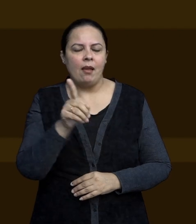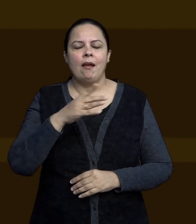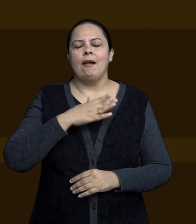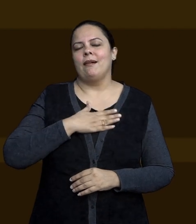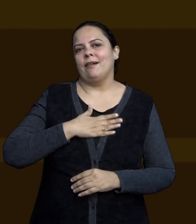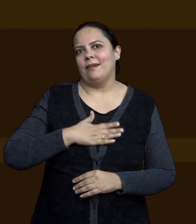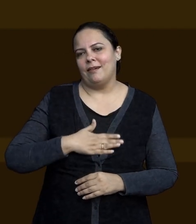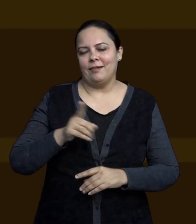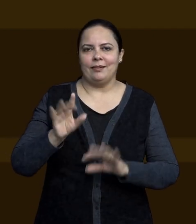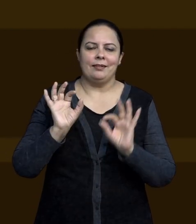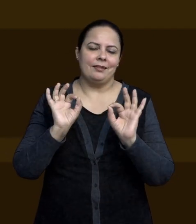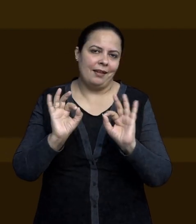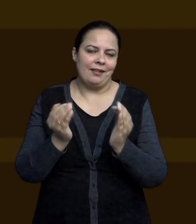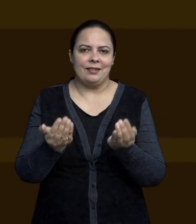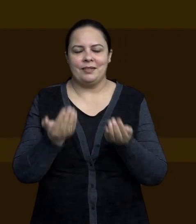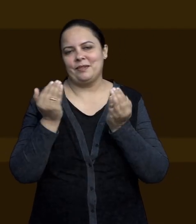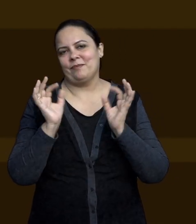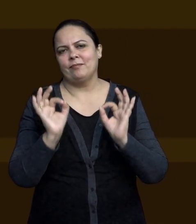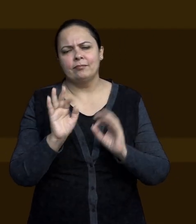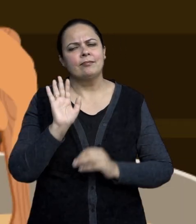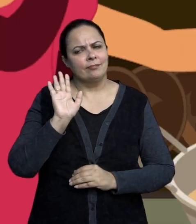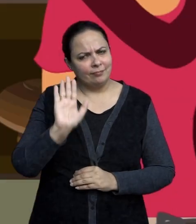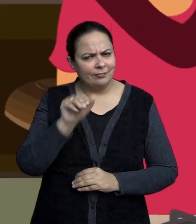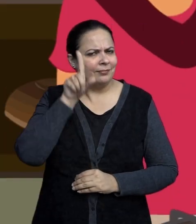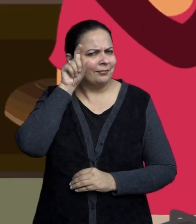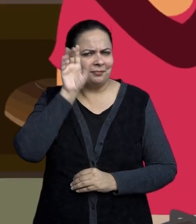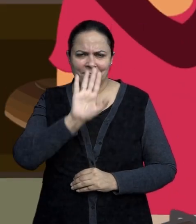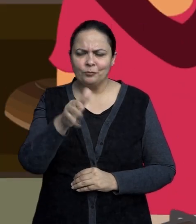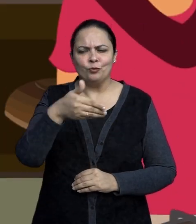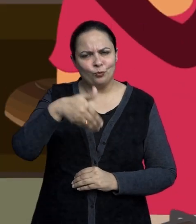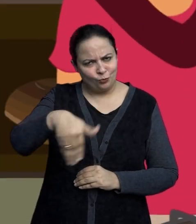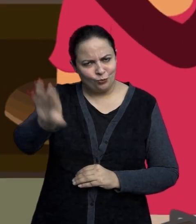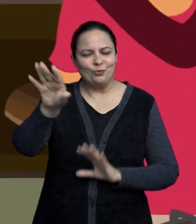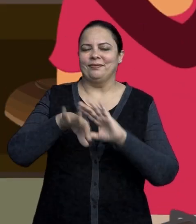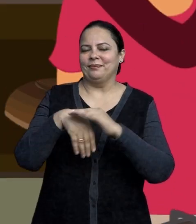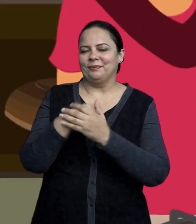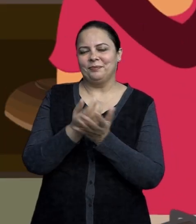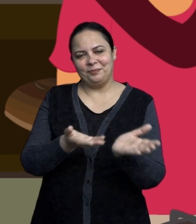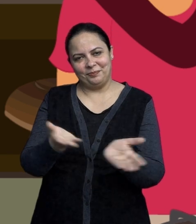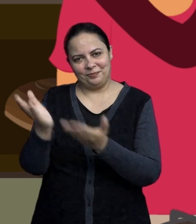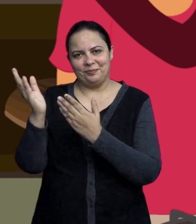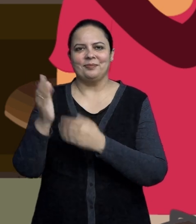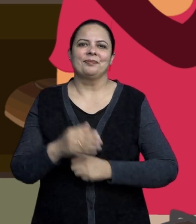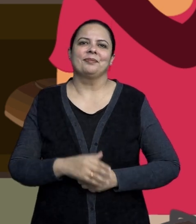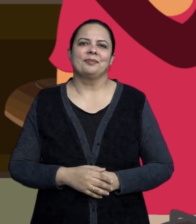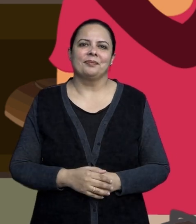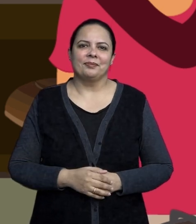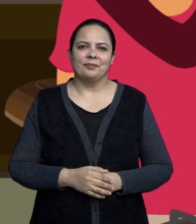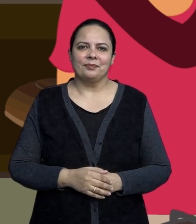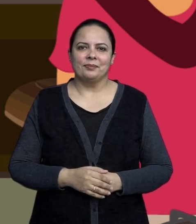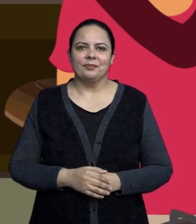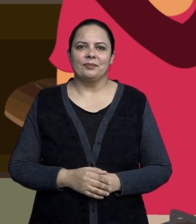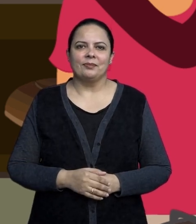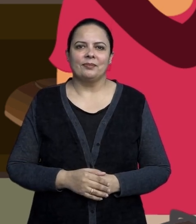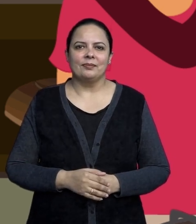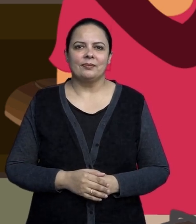Oh, thank God. Chika is fine. Yes. Now, be quick to wash your hands.